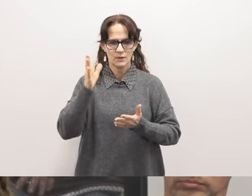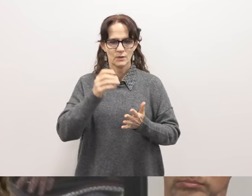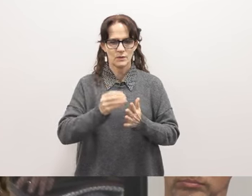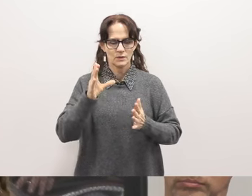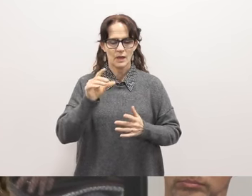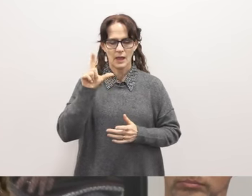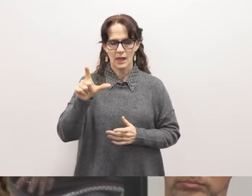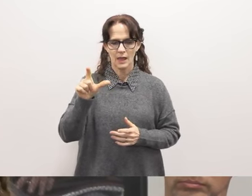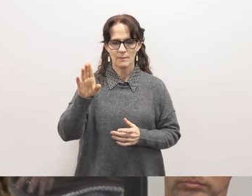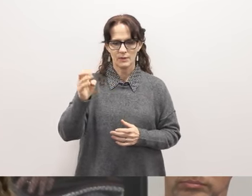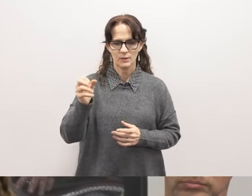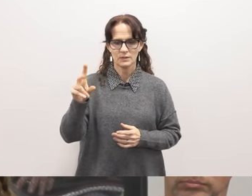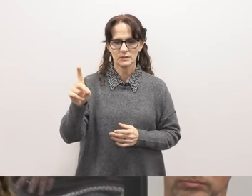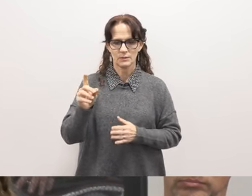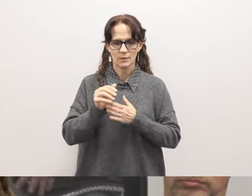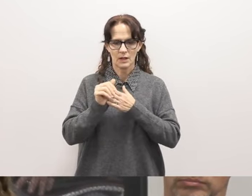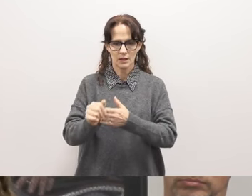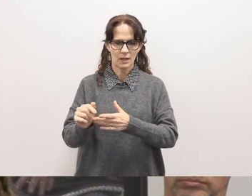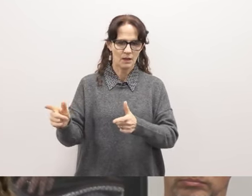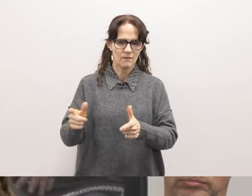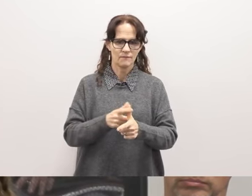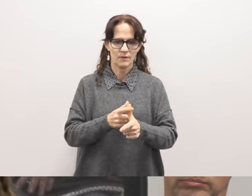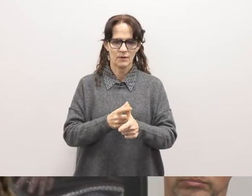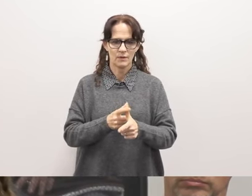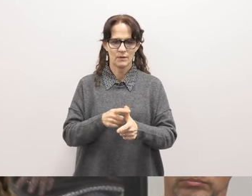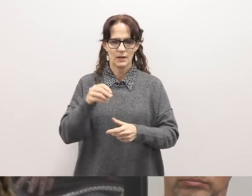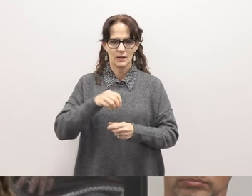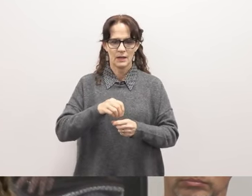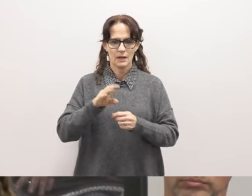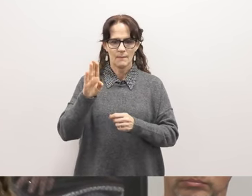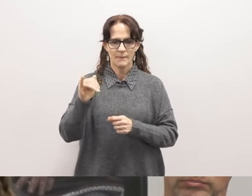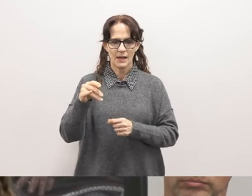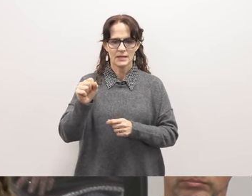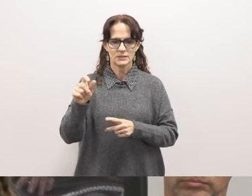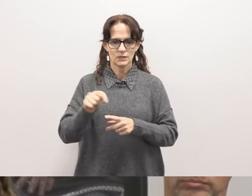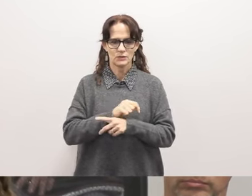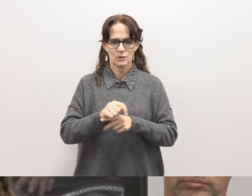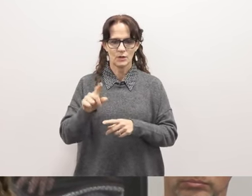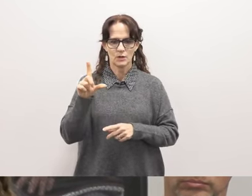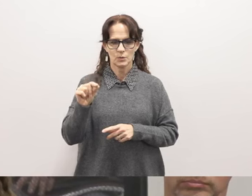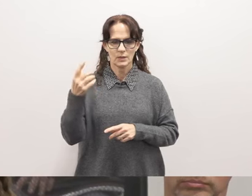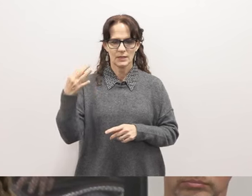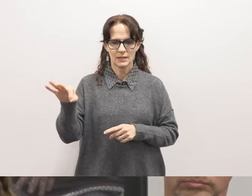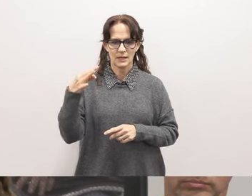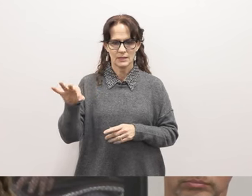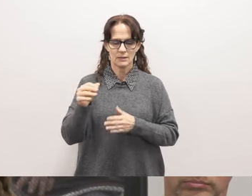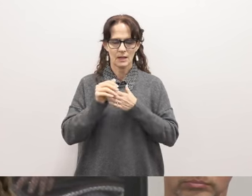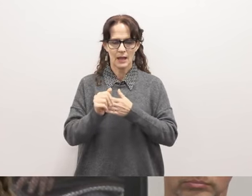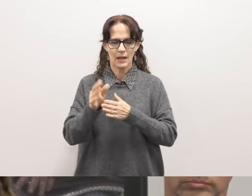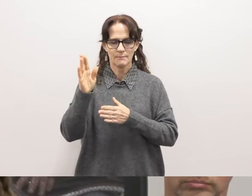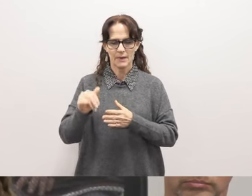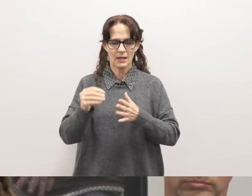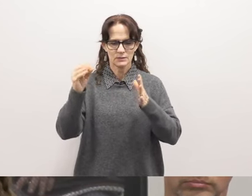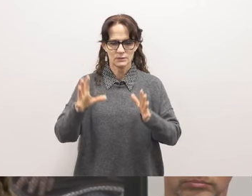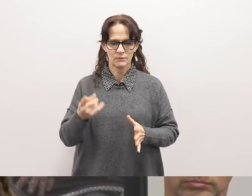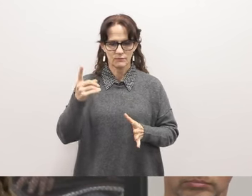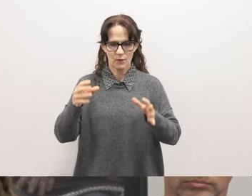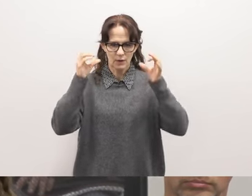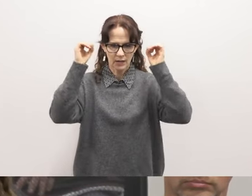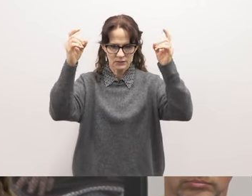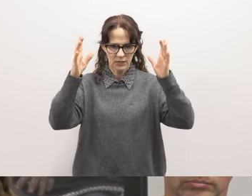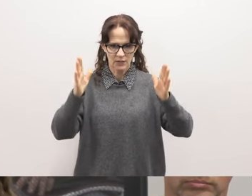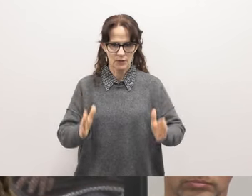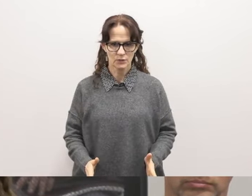OBSD, which eventually led to our first internal bias training in 2019 that was led by students for educators.